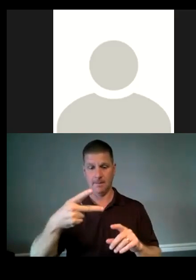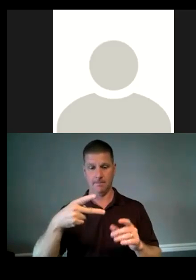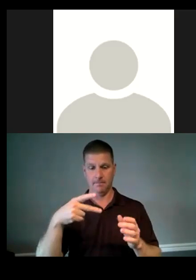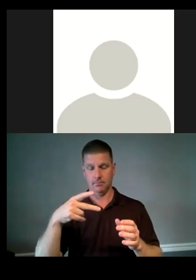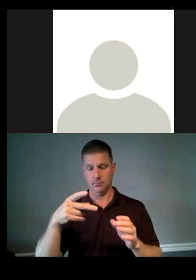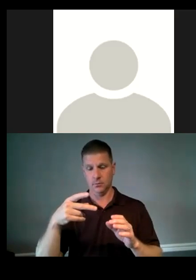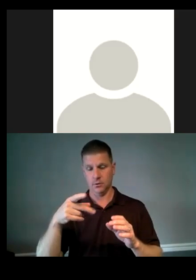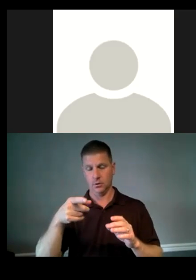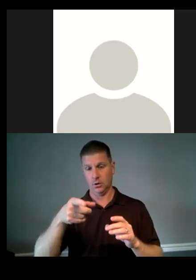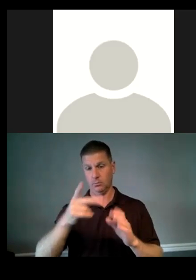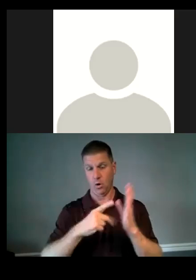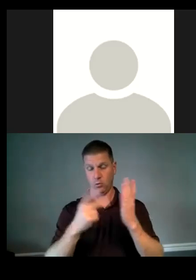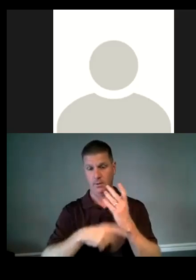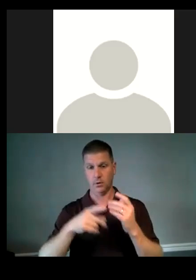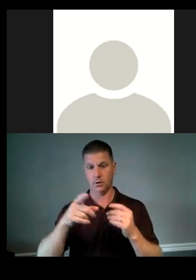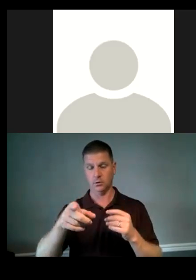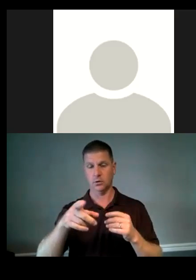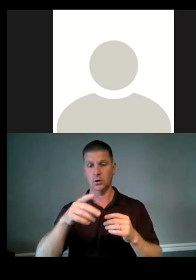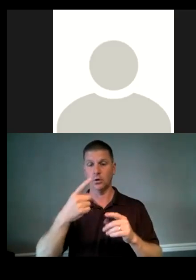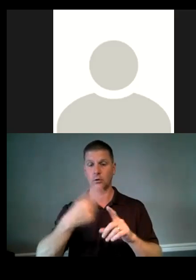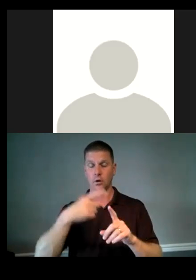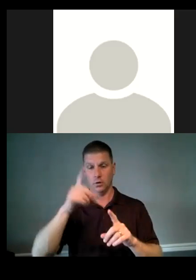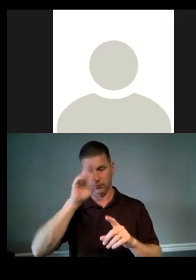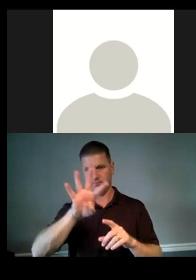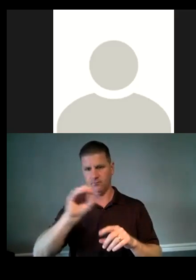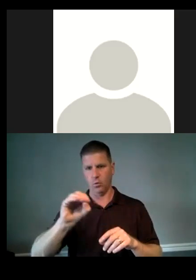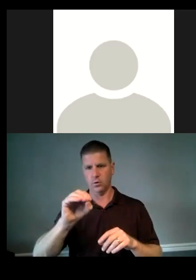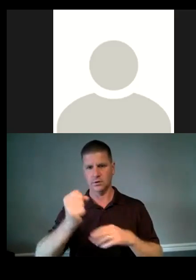restriction that is recorded on the property is for 40 years.